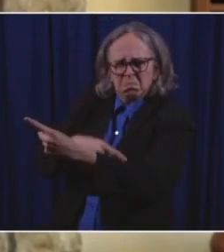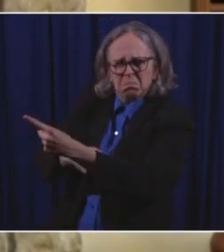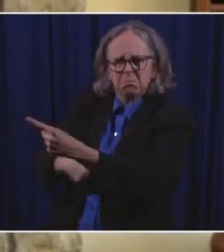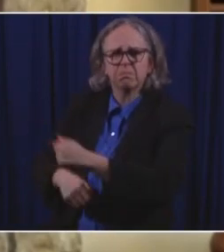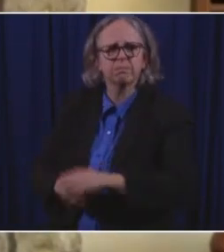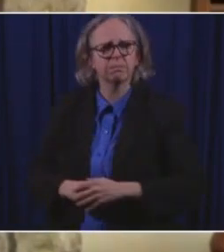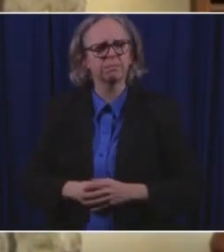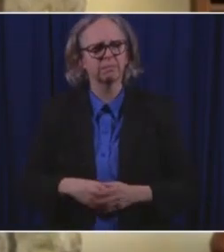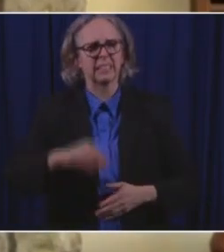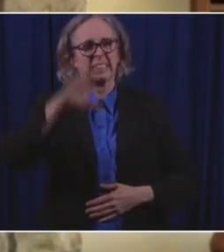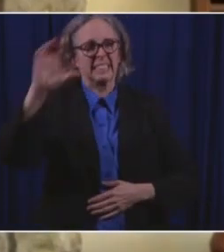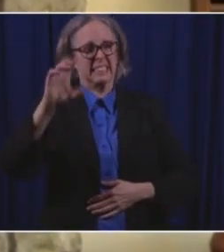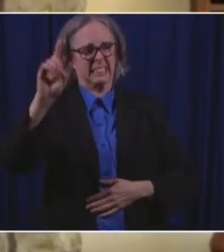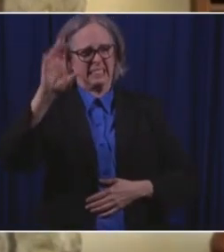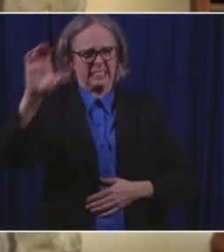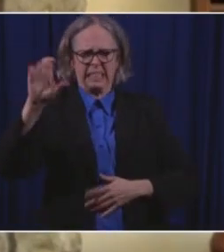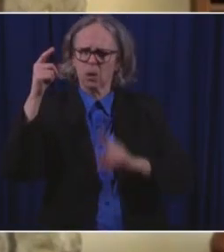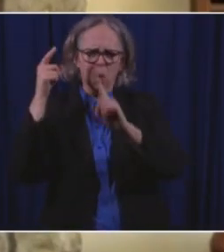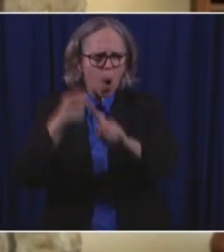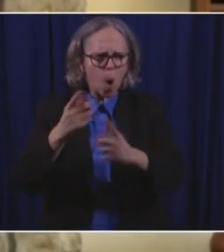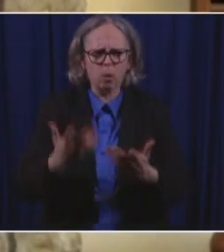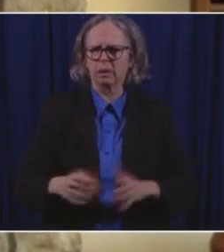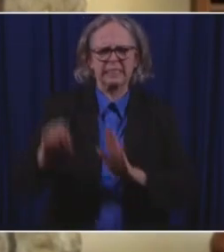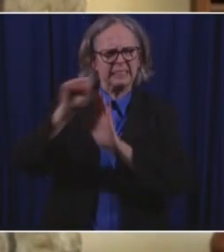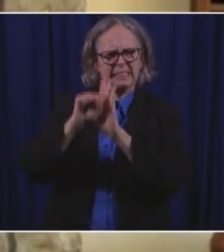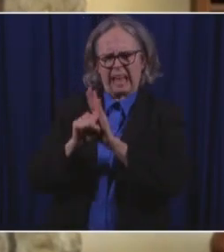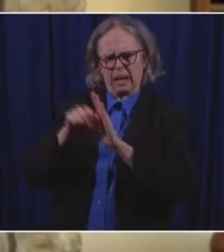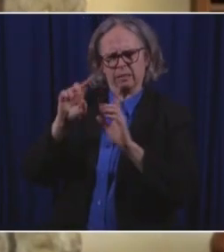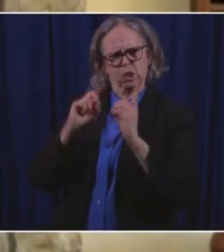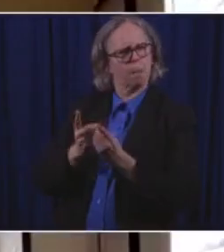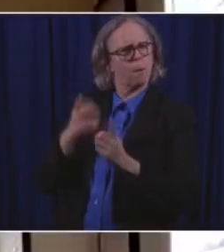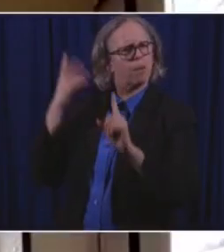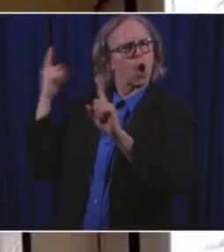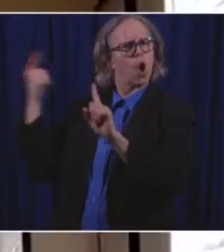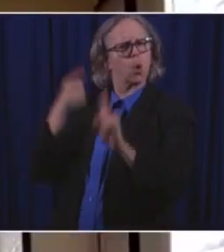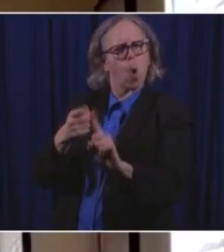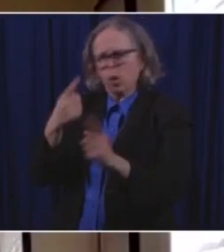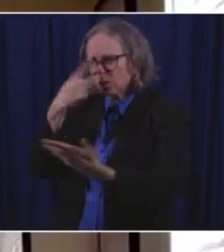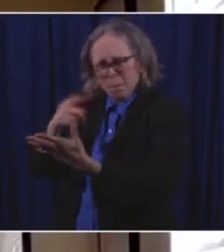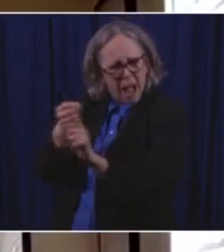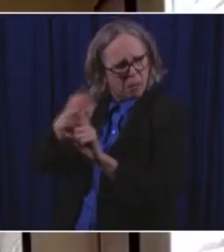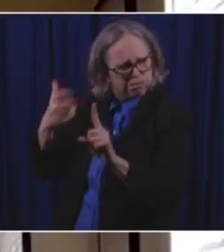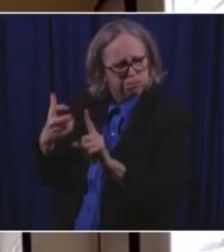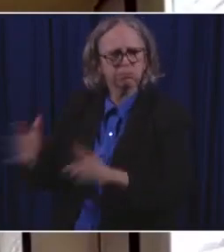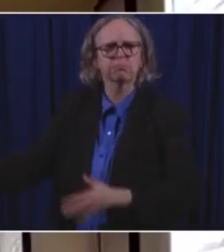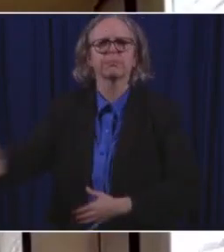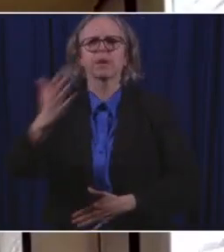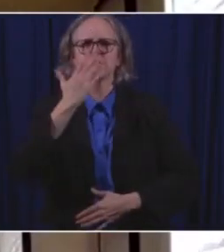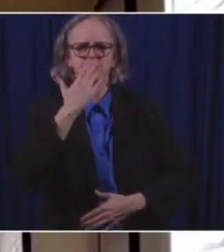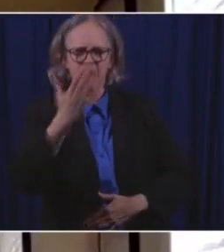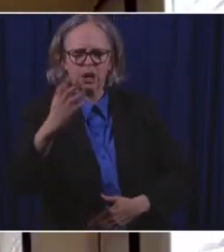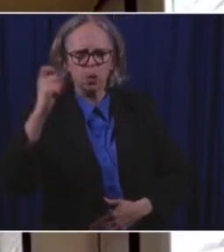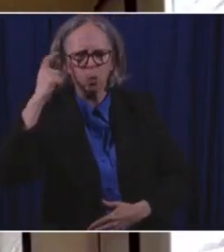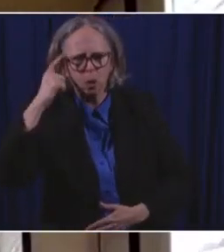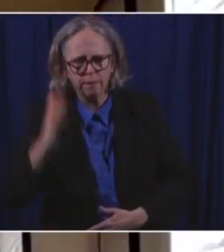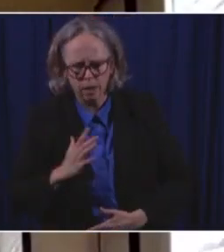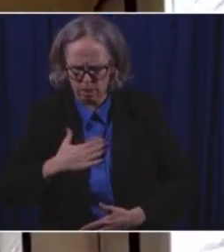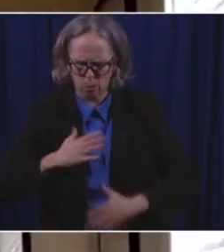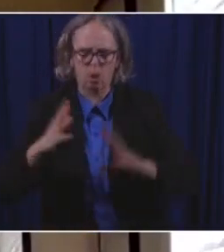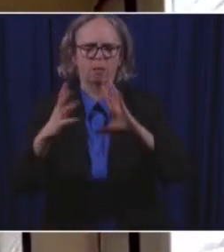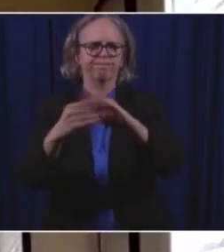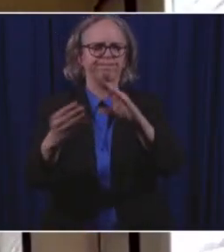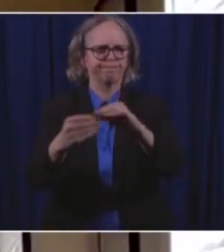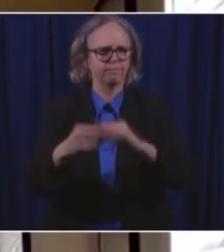accomplish? What does the state health department hope to accomplish? Thank you, Governor. Both the CDC and the state health